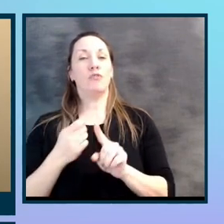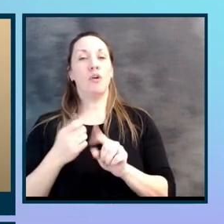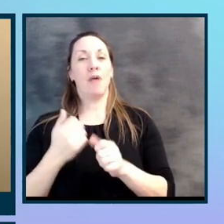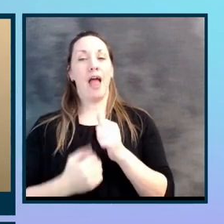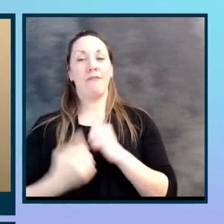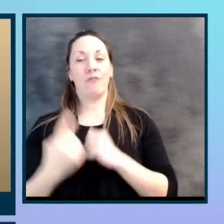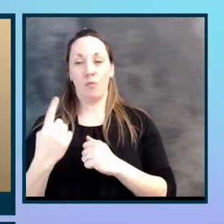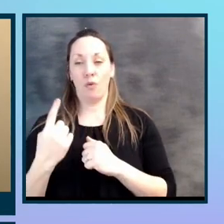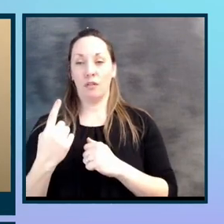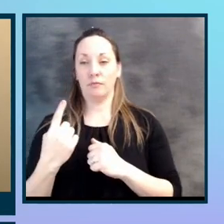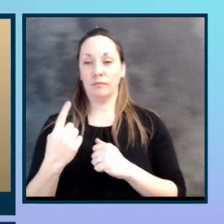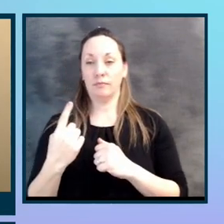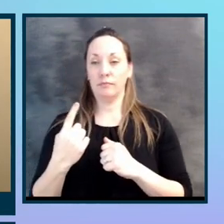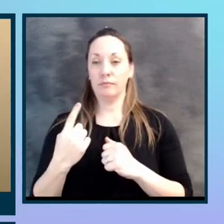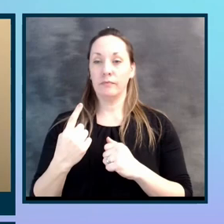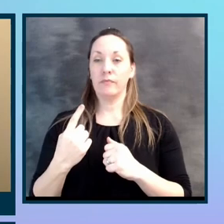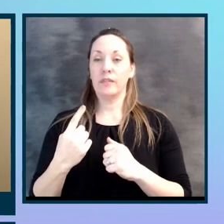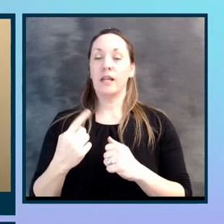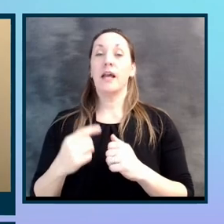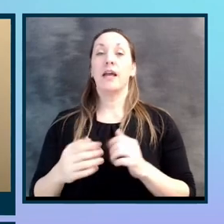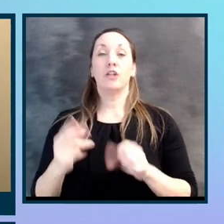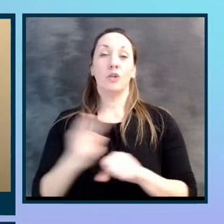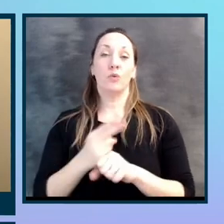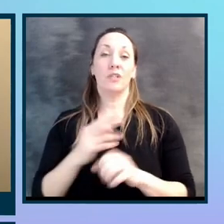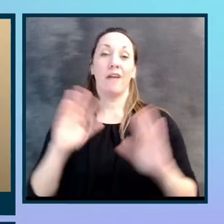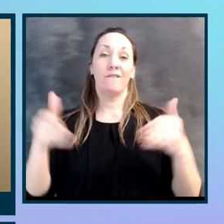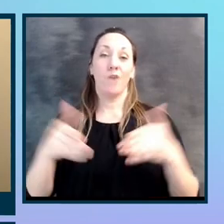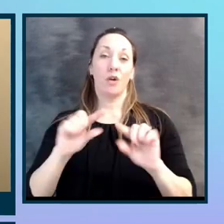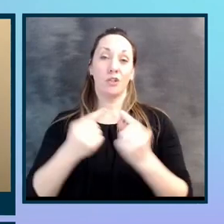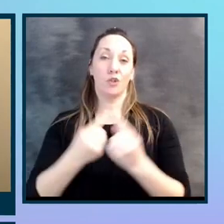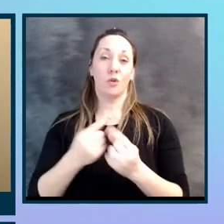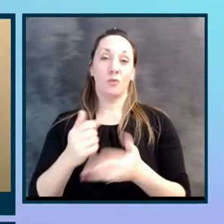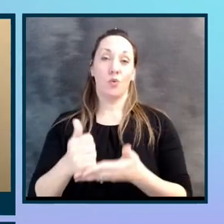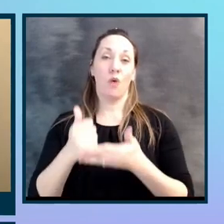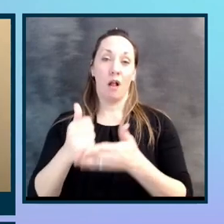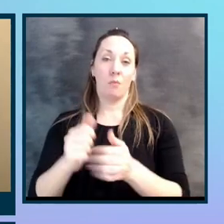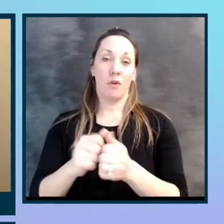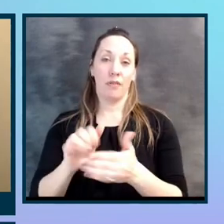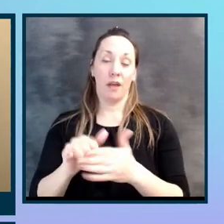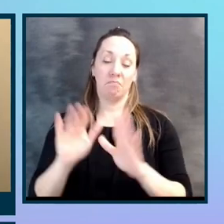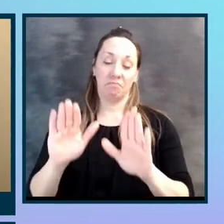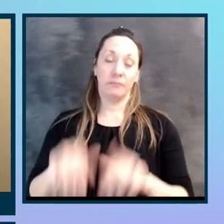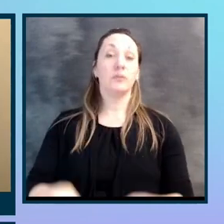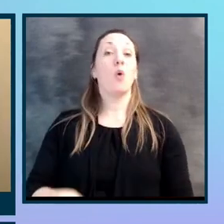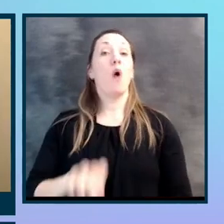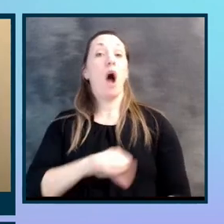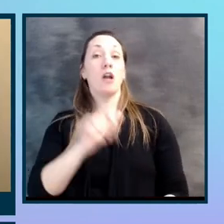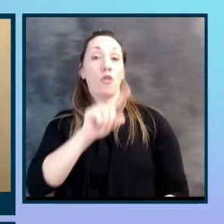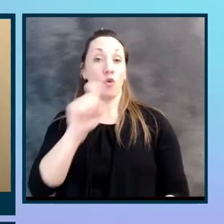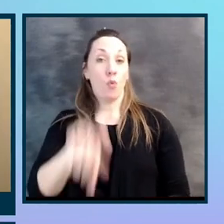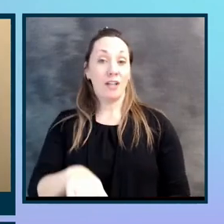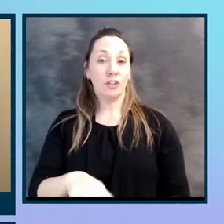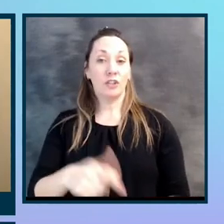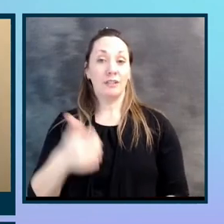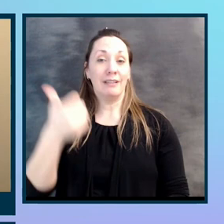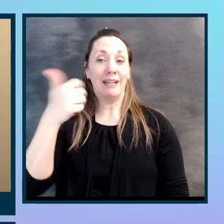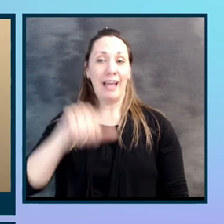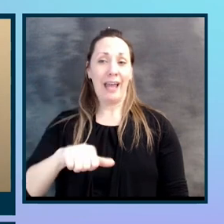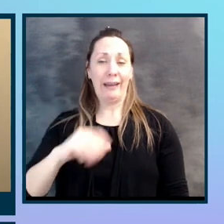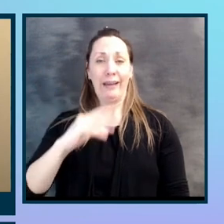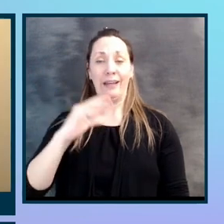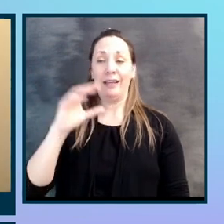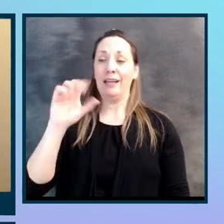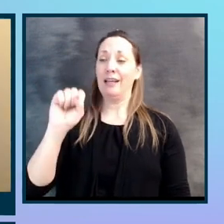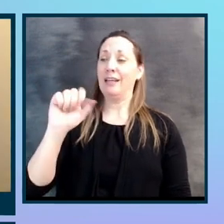focus groups to help with that. So that's excellent. So another question, any sleepers for fantasy baseball this year?